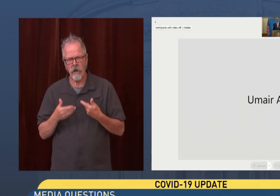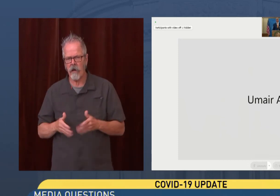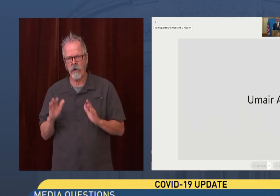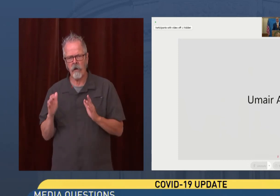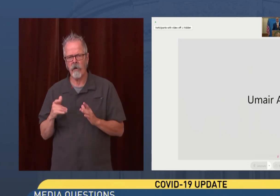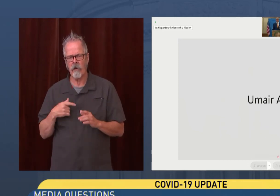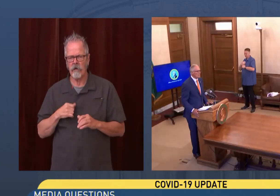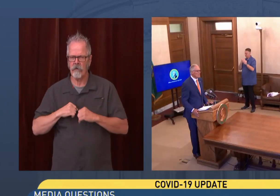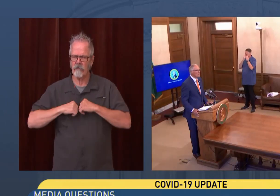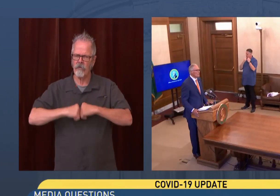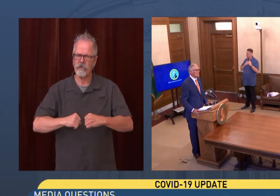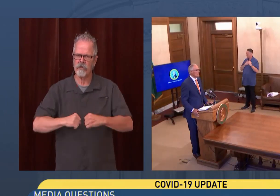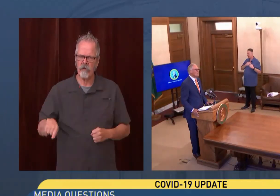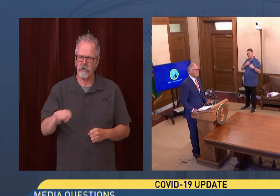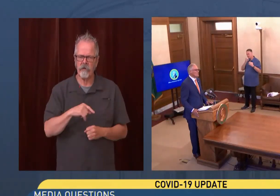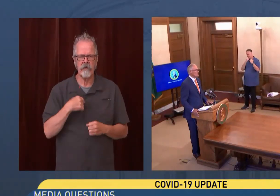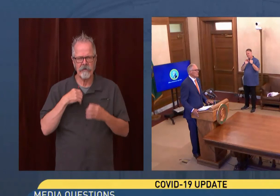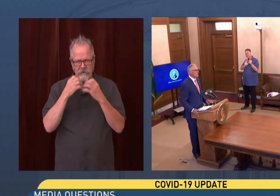children as well.